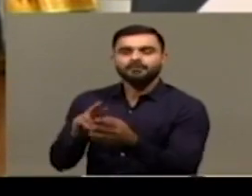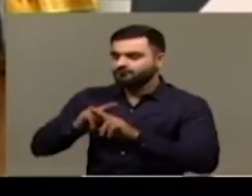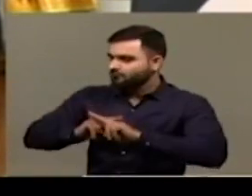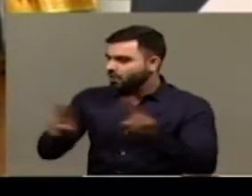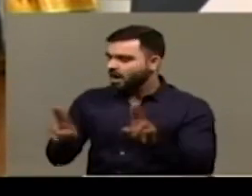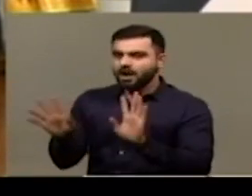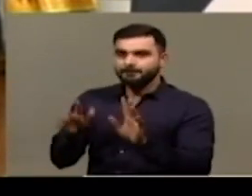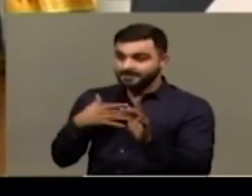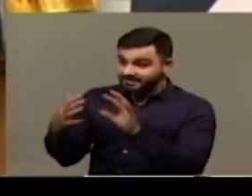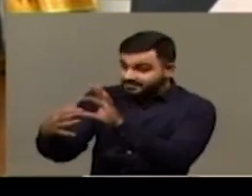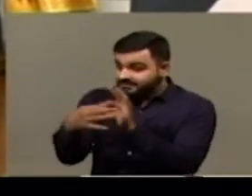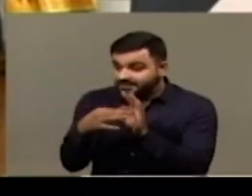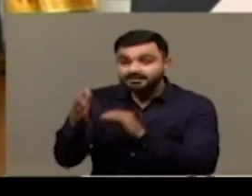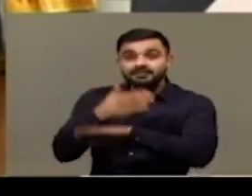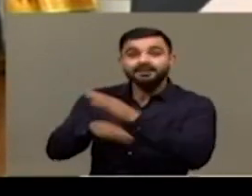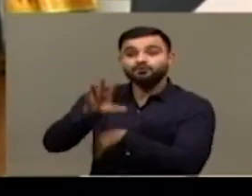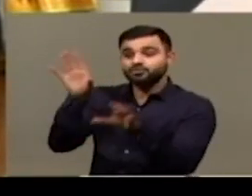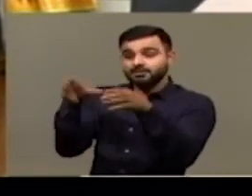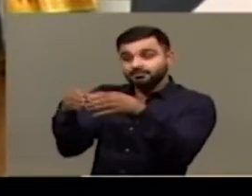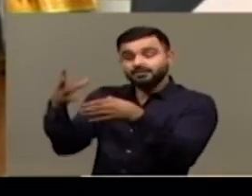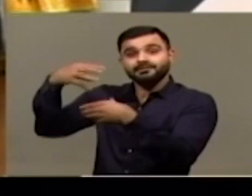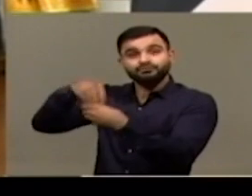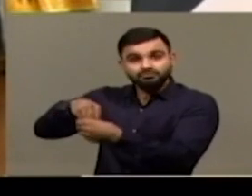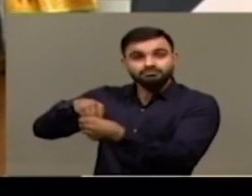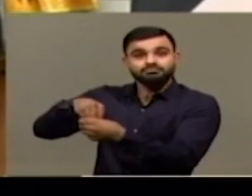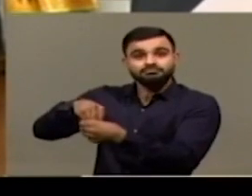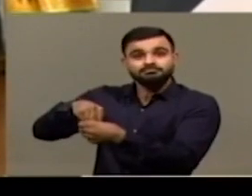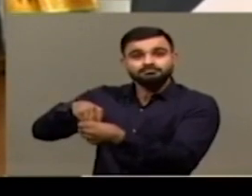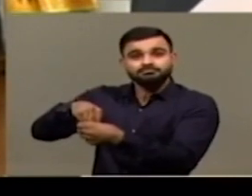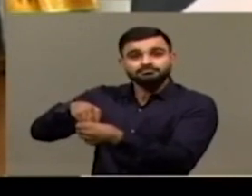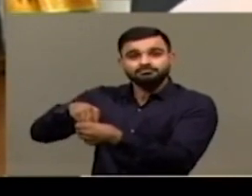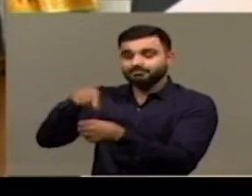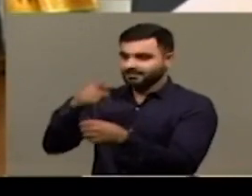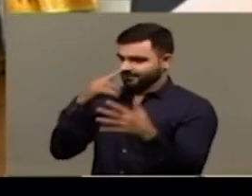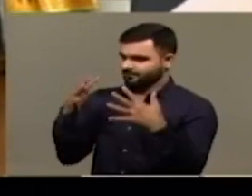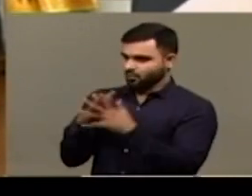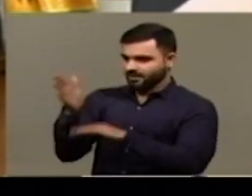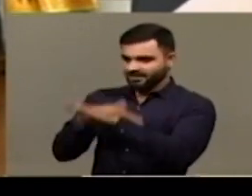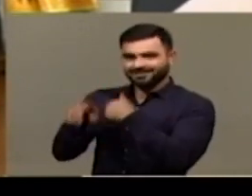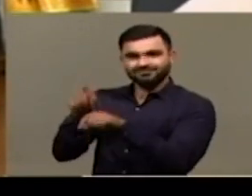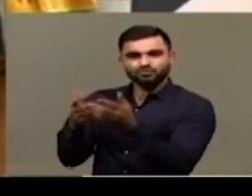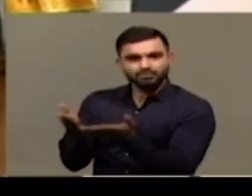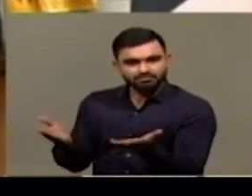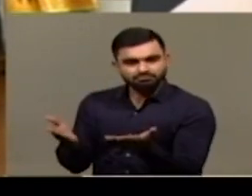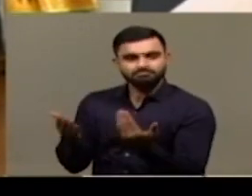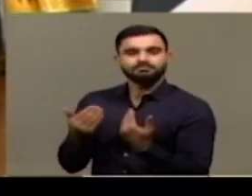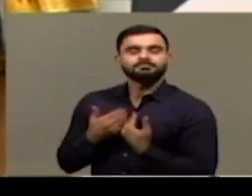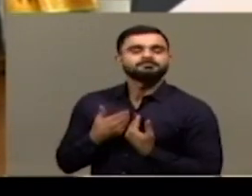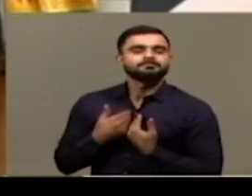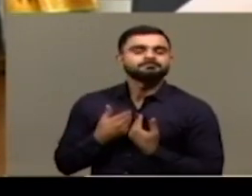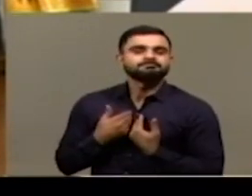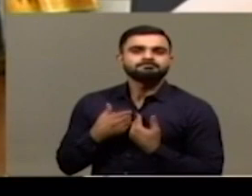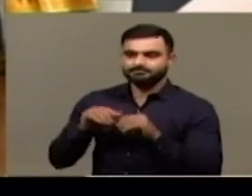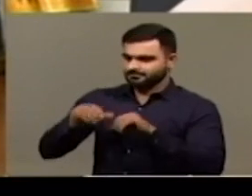terms of, you know, women. When we come up with programs or when we come up with schemes, they are